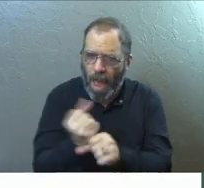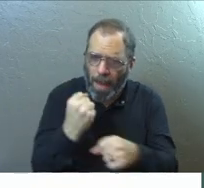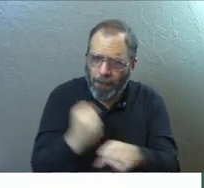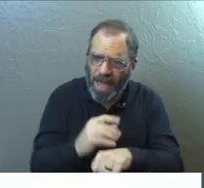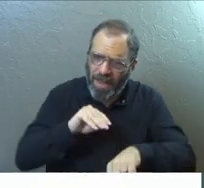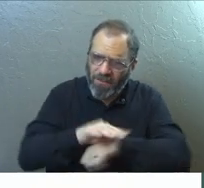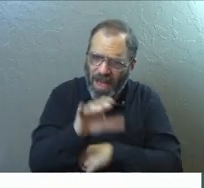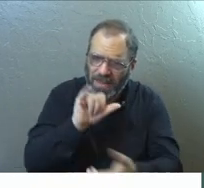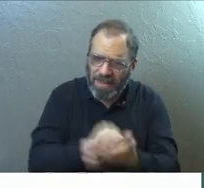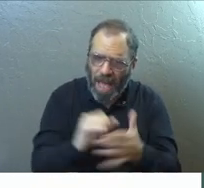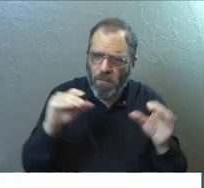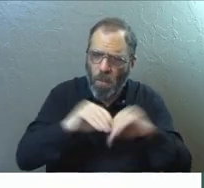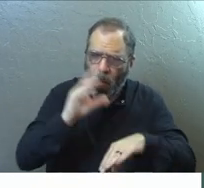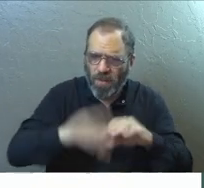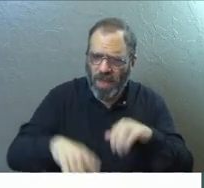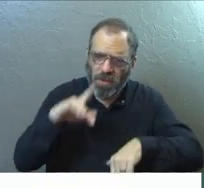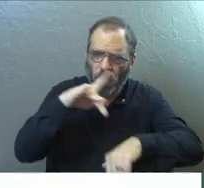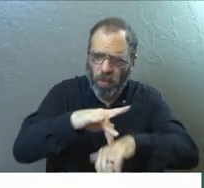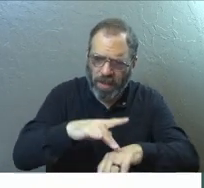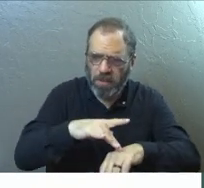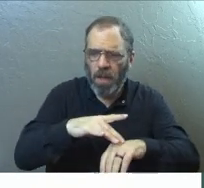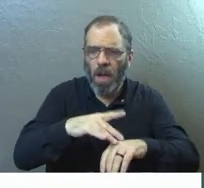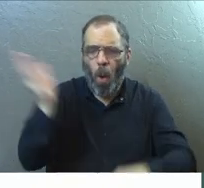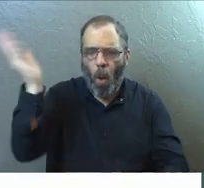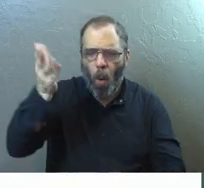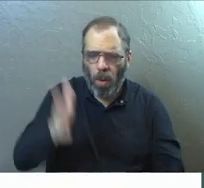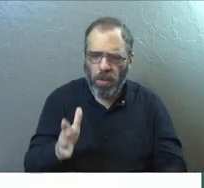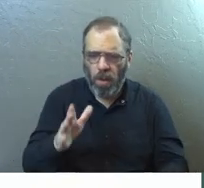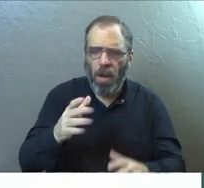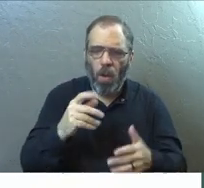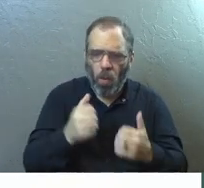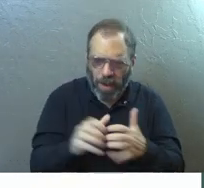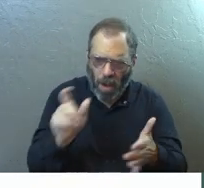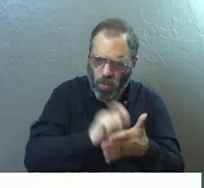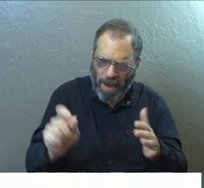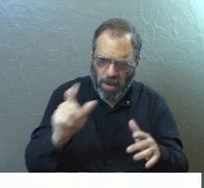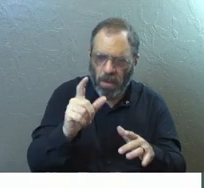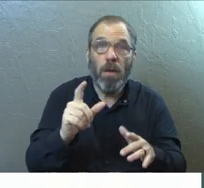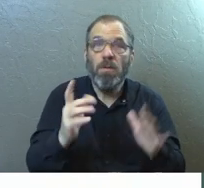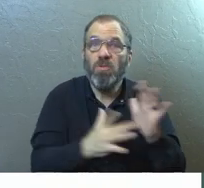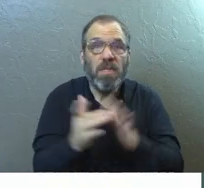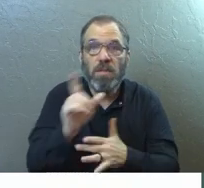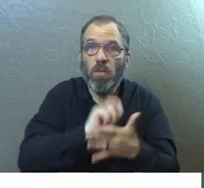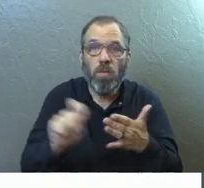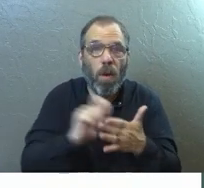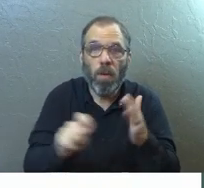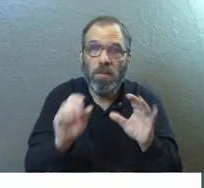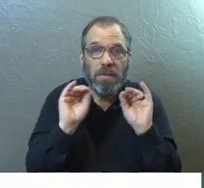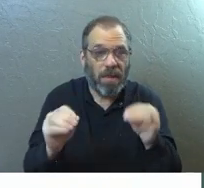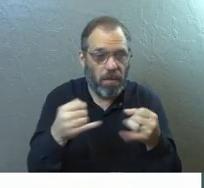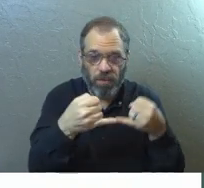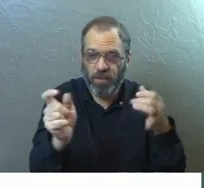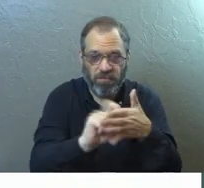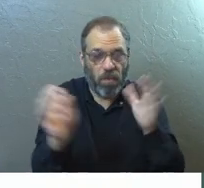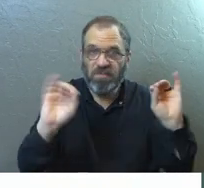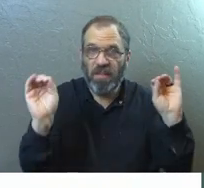produced effects which lie beyond the reach of orator or poet without writing a single line. Do you know Jesus never wrote a single line?